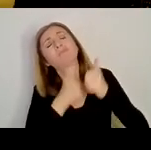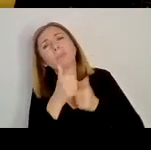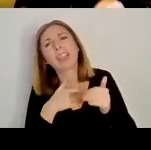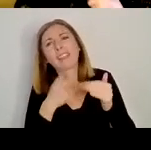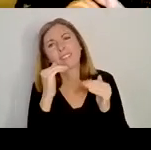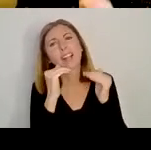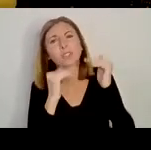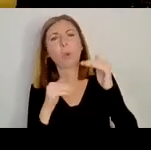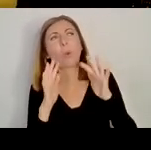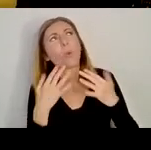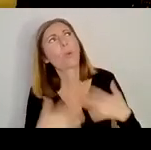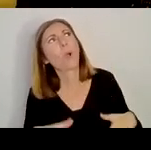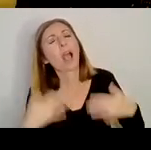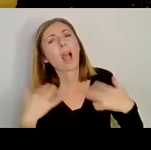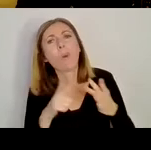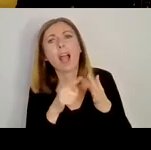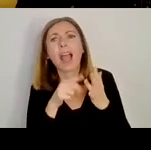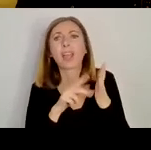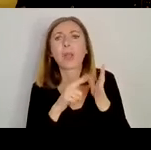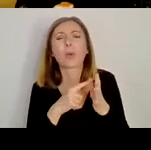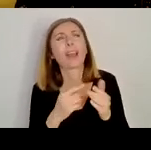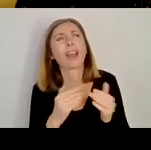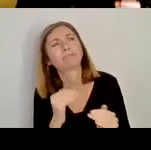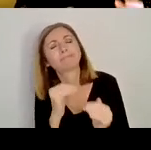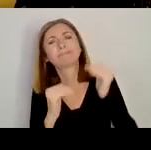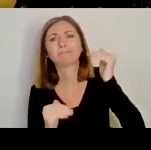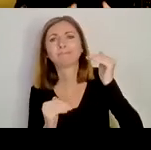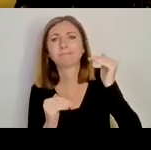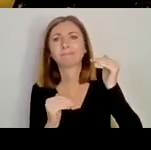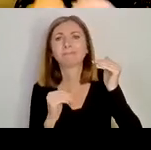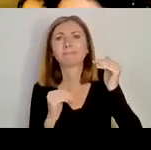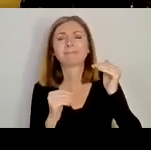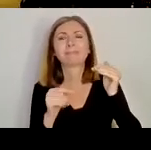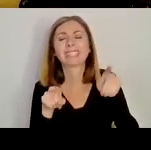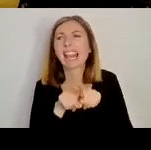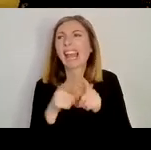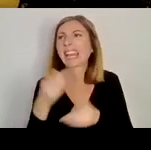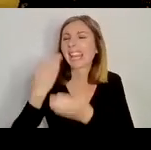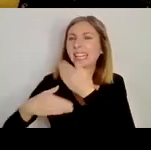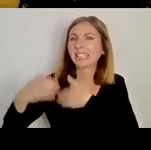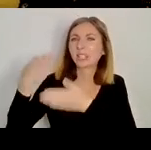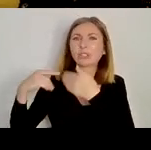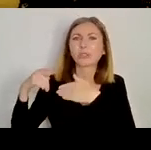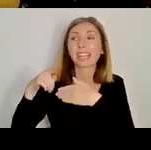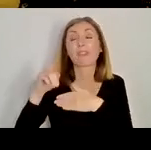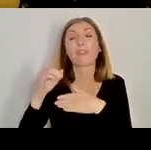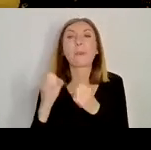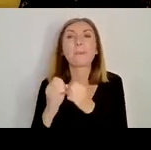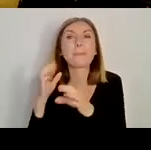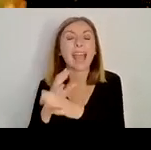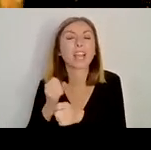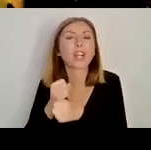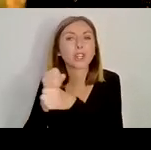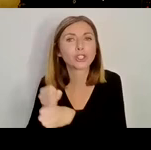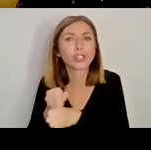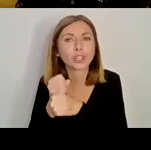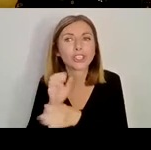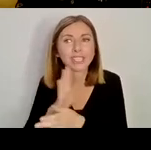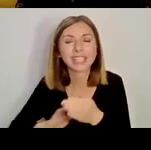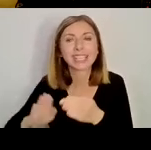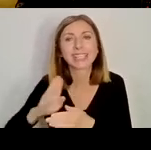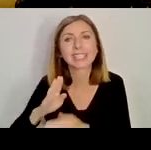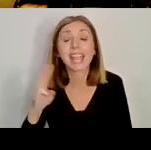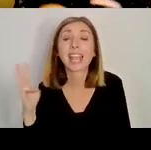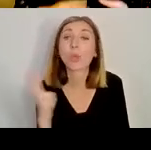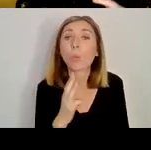anecdote is, I think, that whole history of the relations that Bangor has with churches in the west of